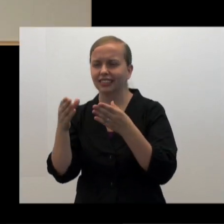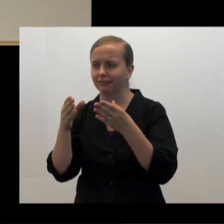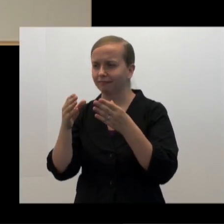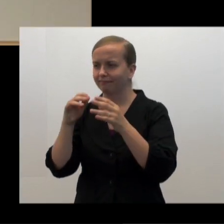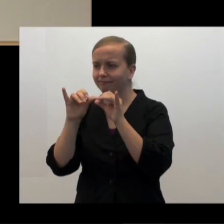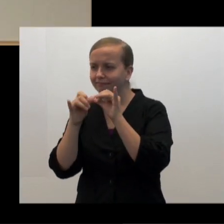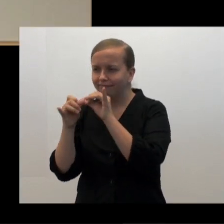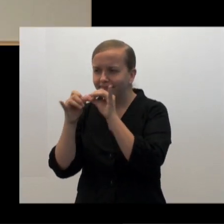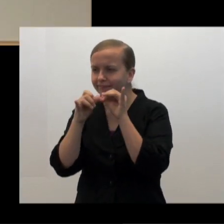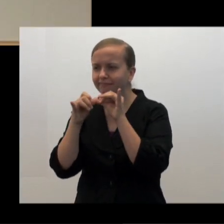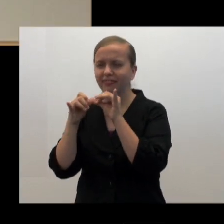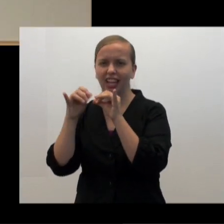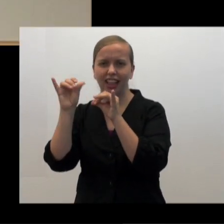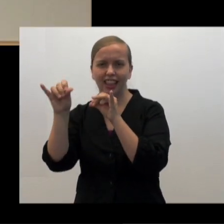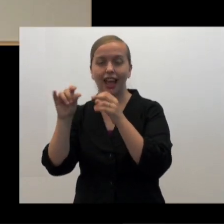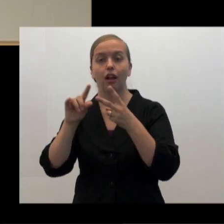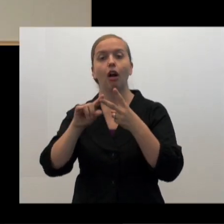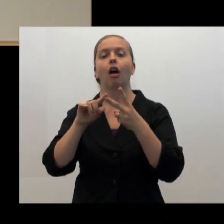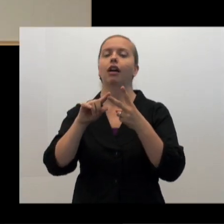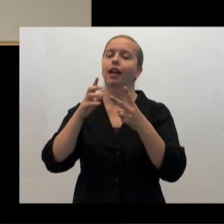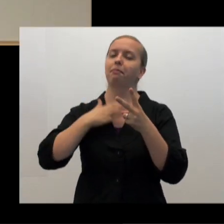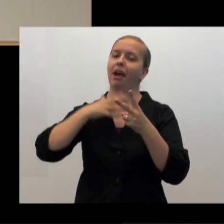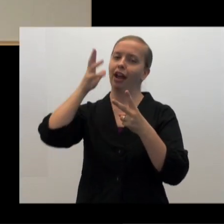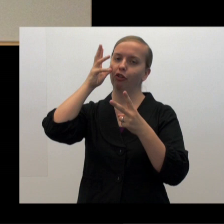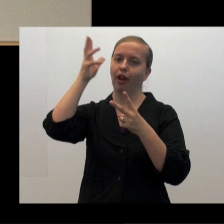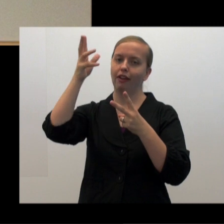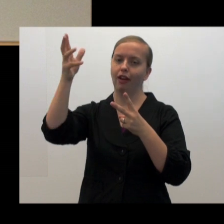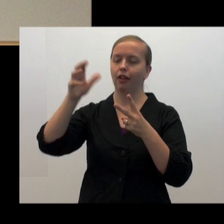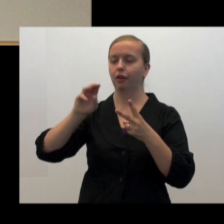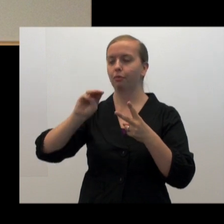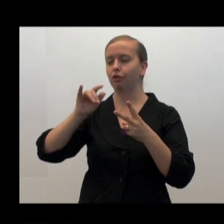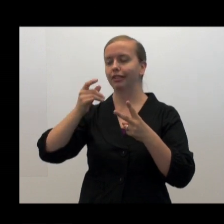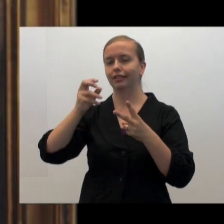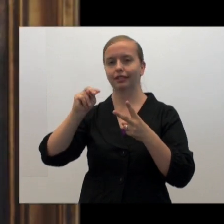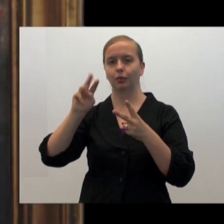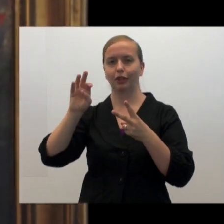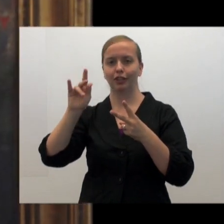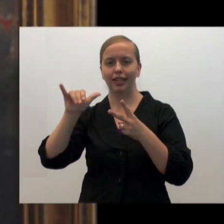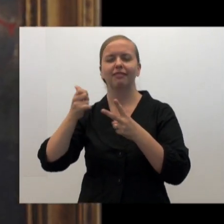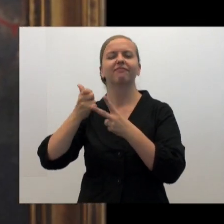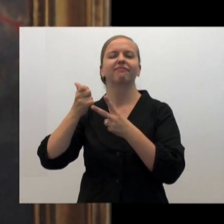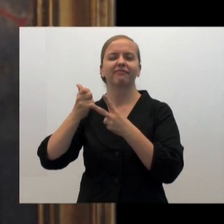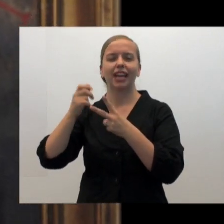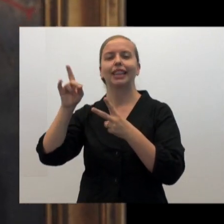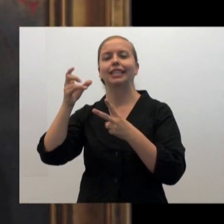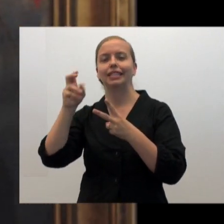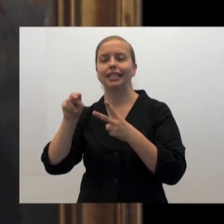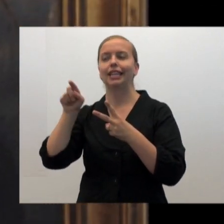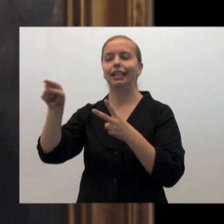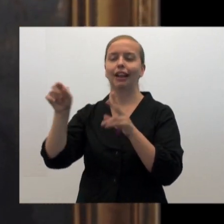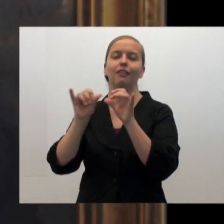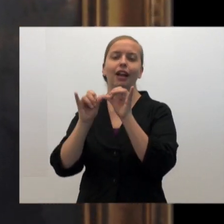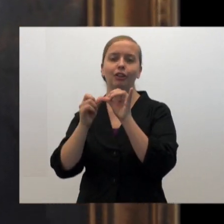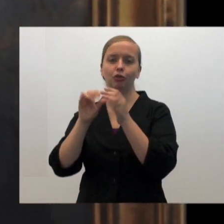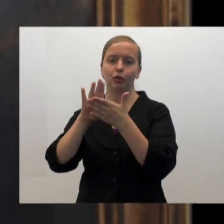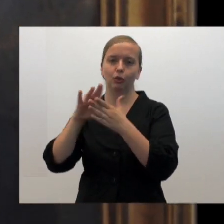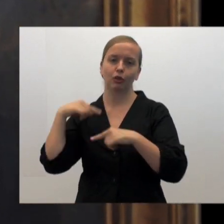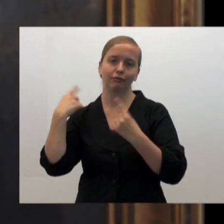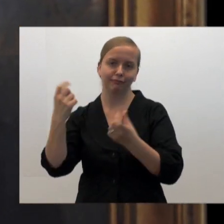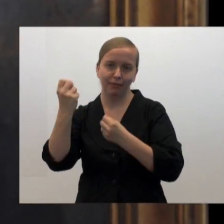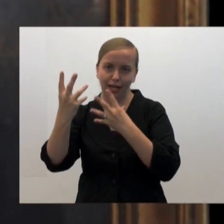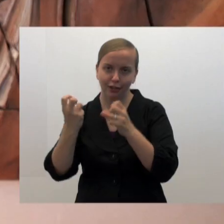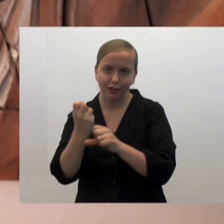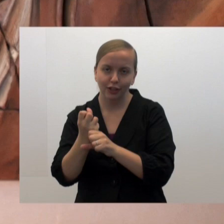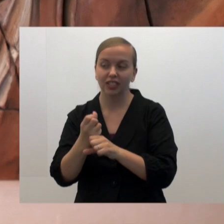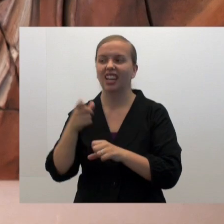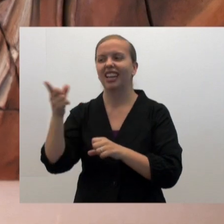electrical part of engineering. Also, my grandfather, Morton Withy, had been the dean of the engineering school for quite a few